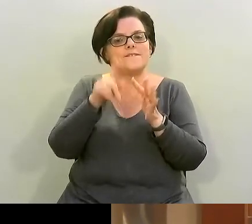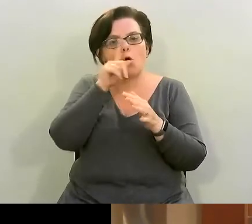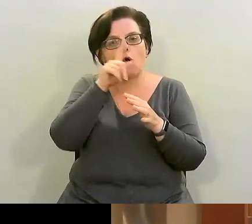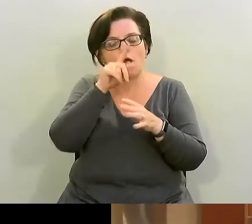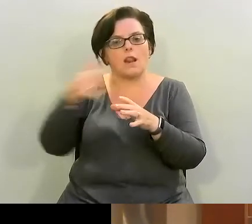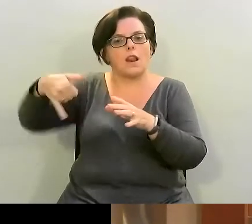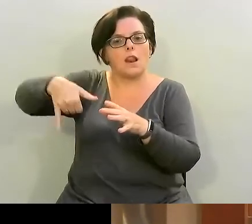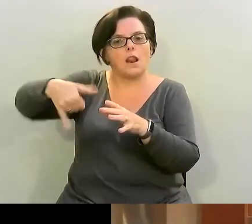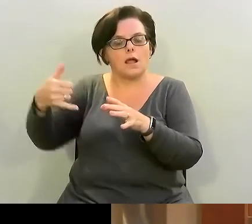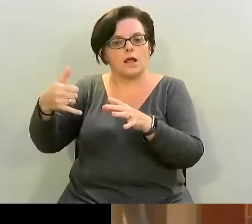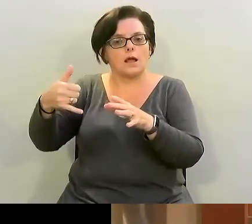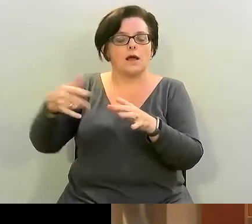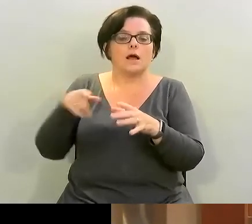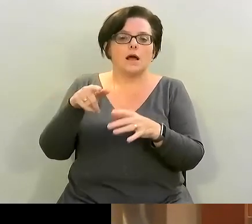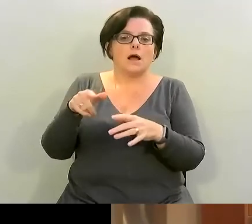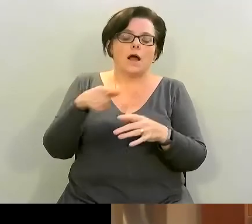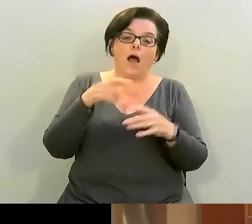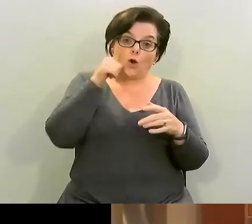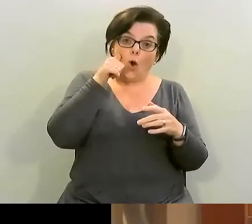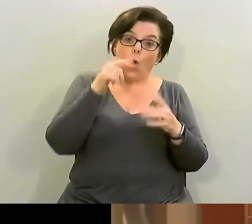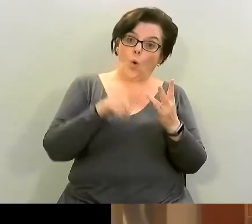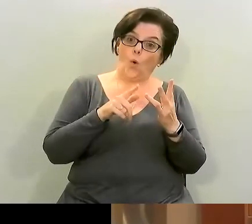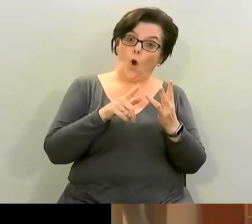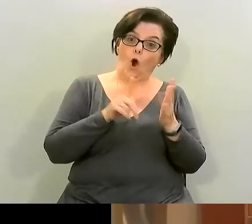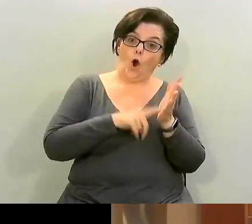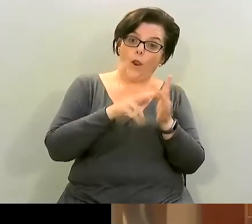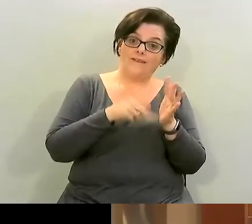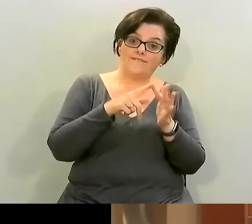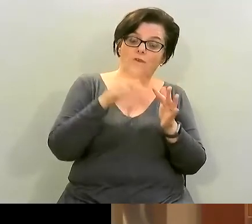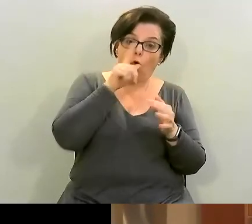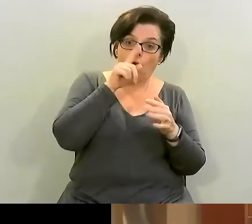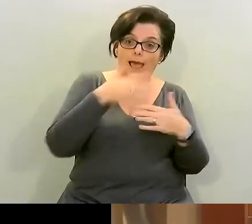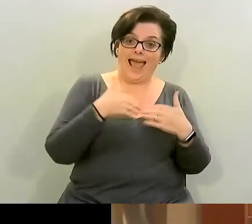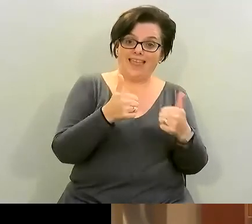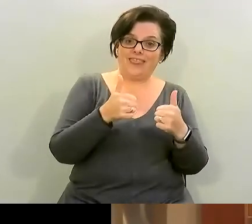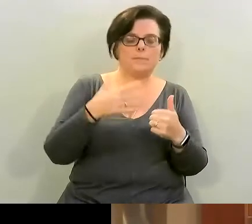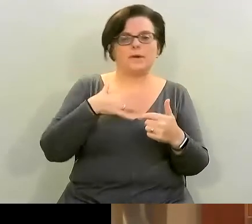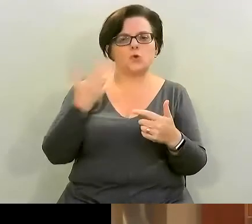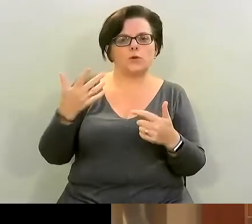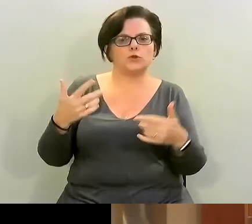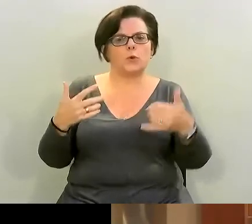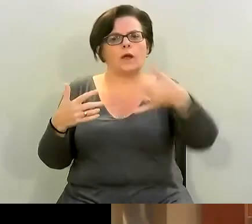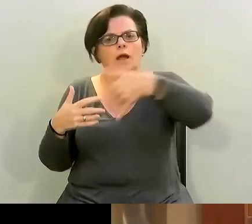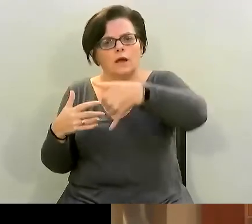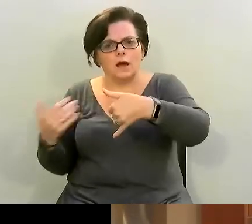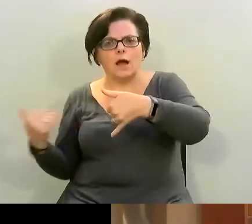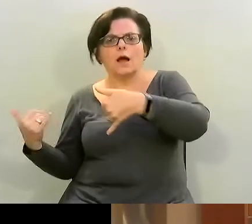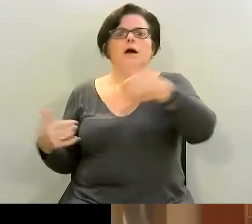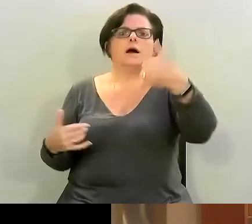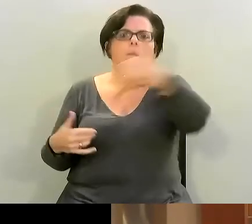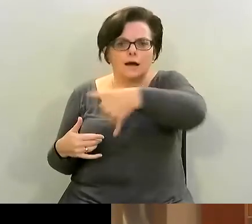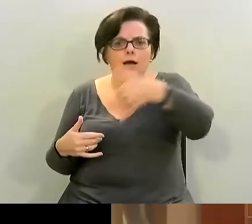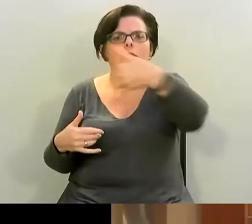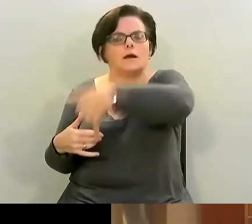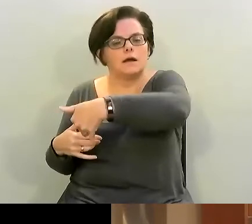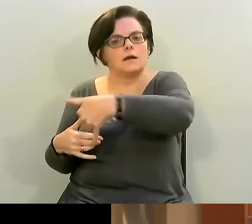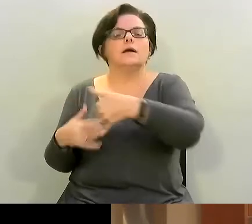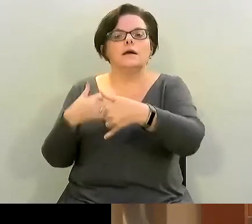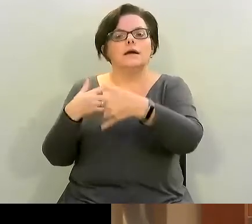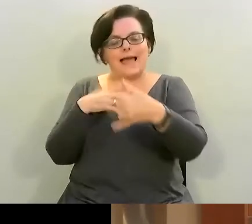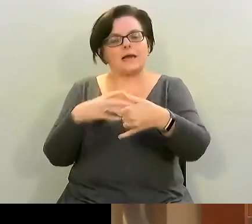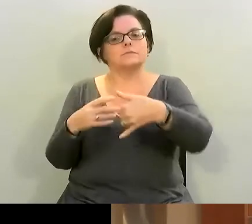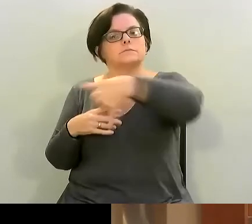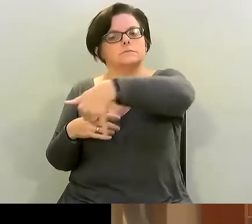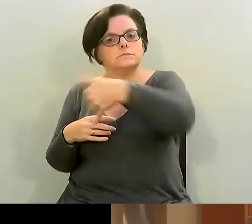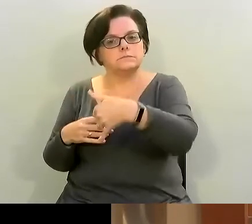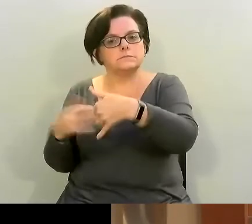calories even though it's a healthy oil i don't need to add to the calories in that meal i can thin the sauce down or the pesto if i need